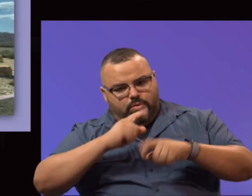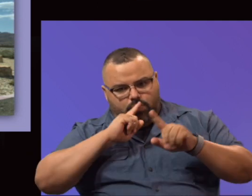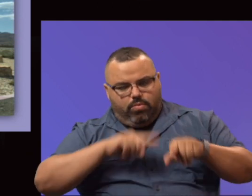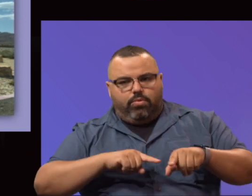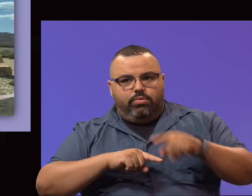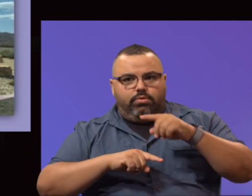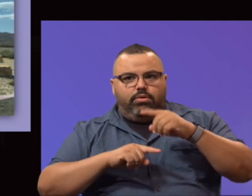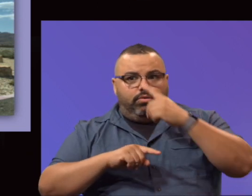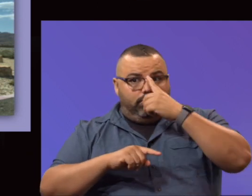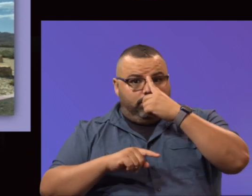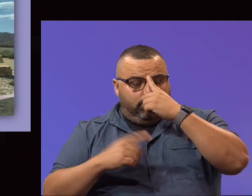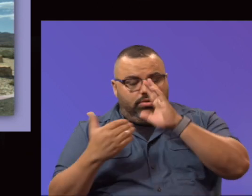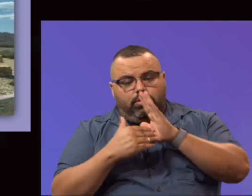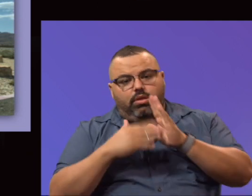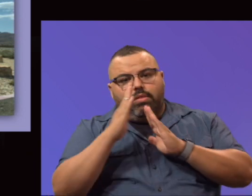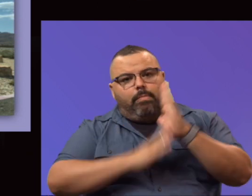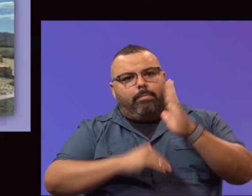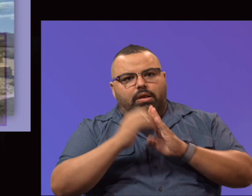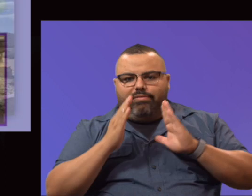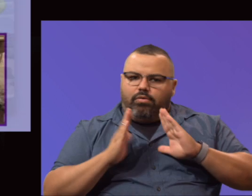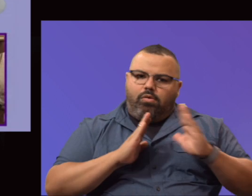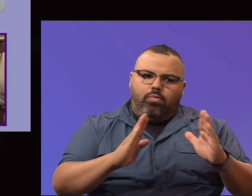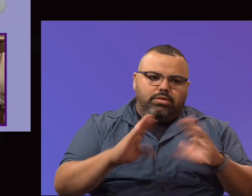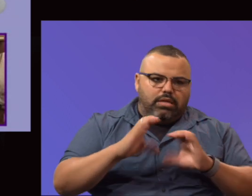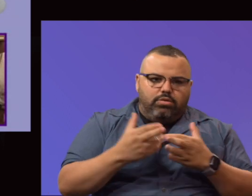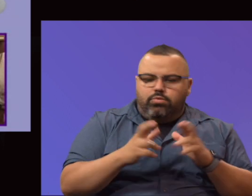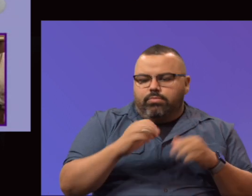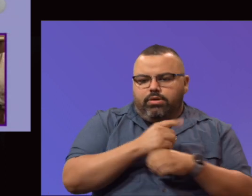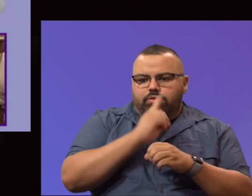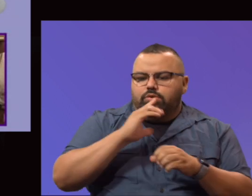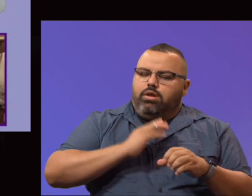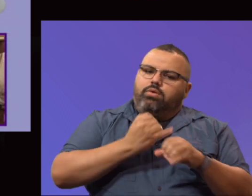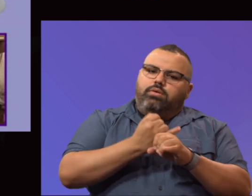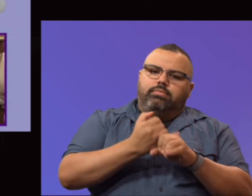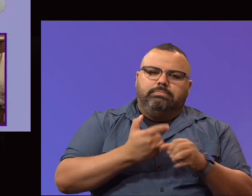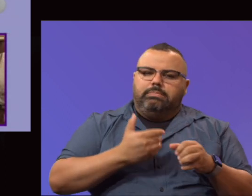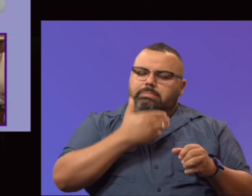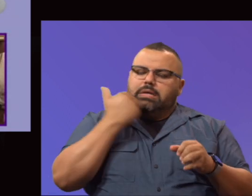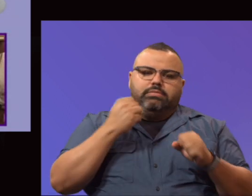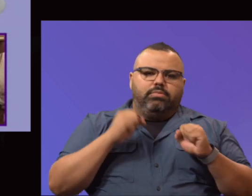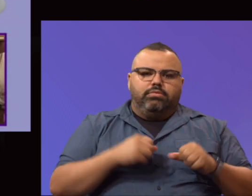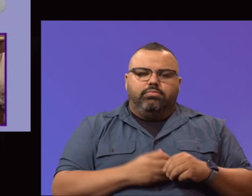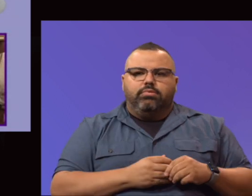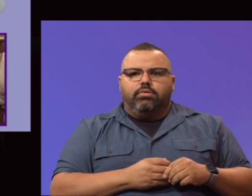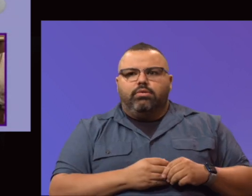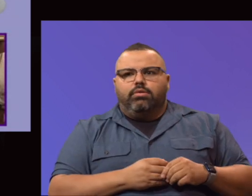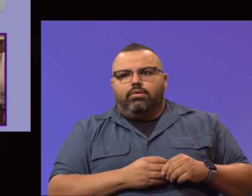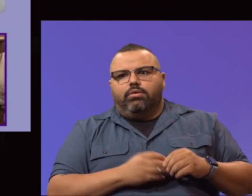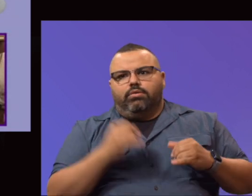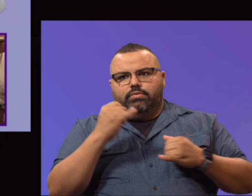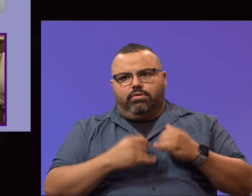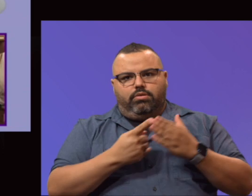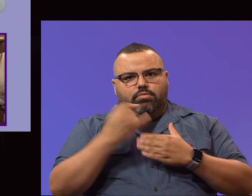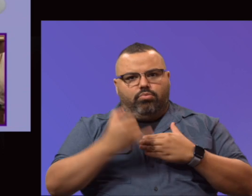painting of hallways and classrooms to make sure that our campus looks the best possible. And finally, the projects of the Valle Verde campus.